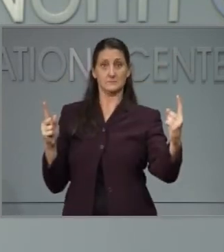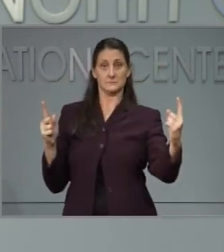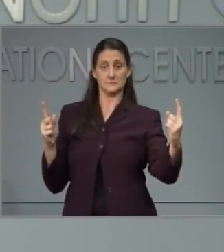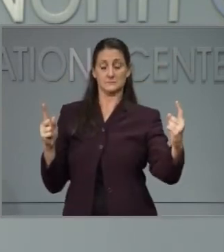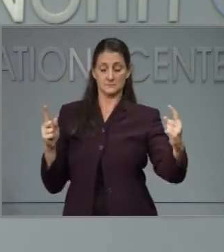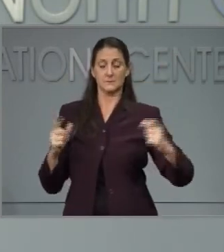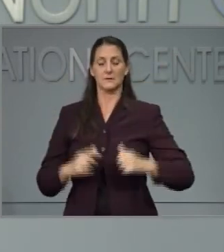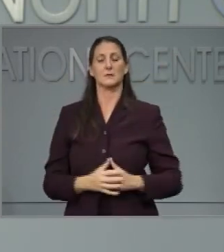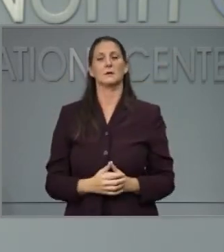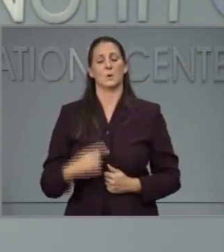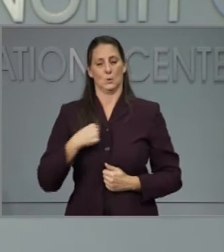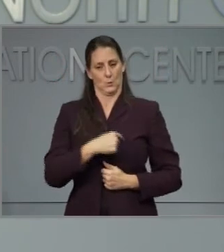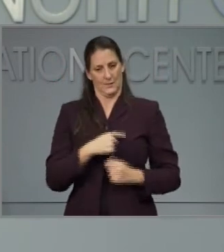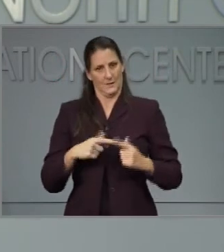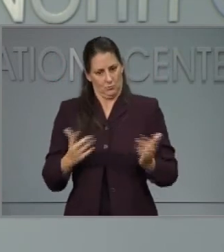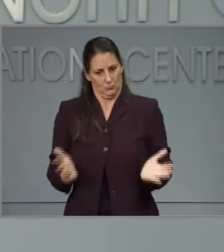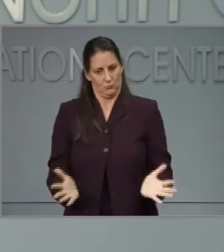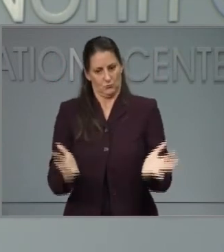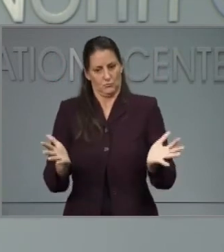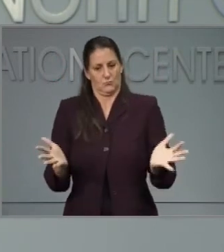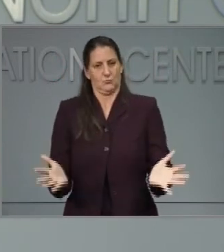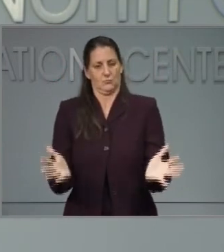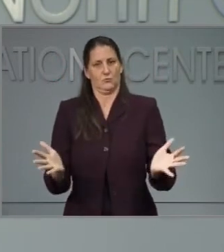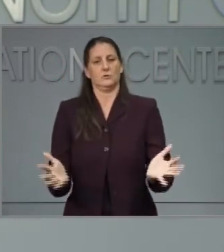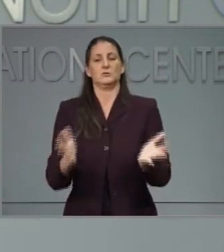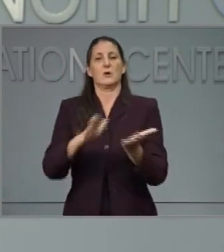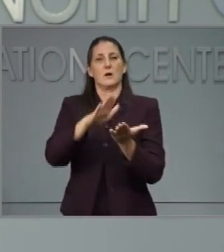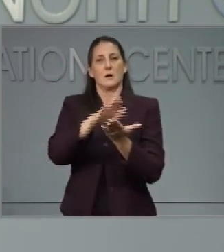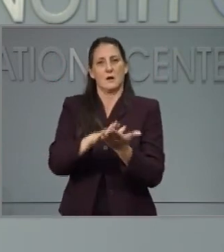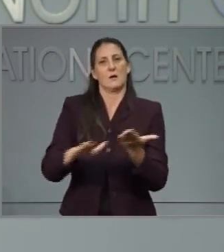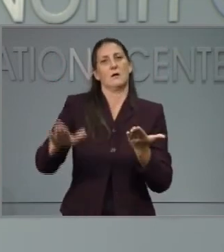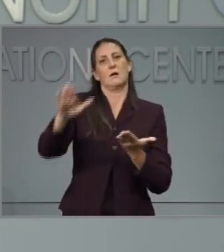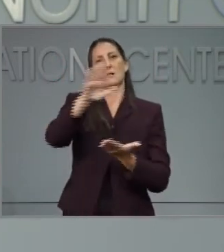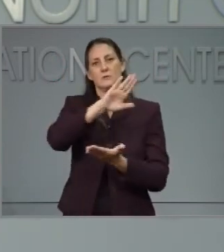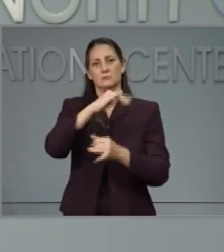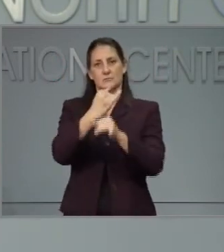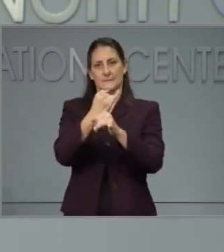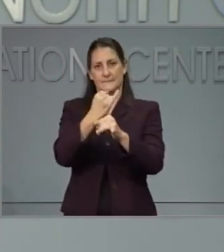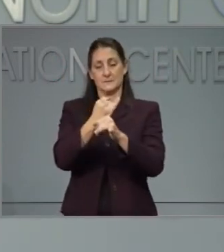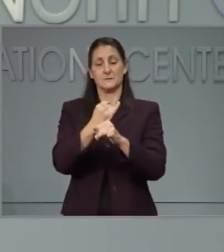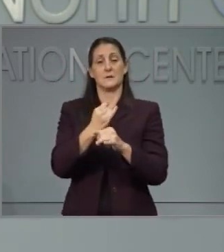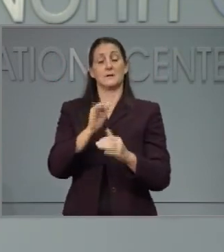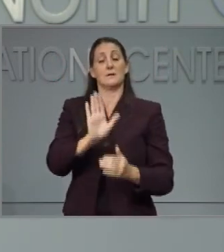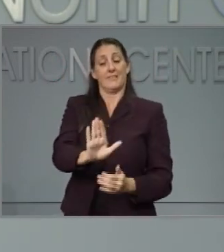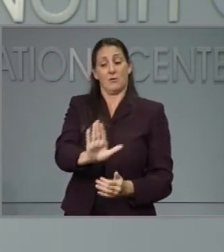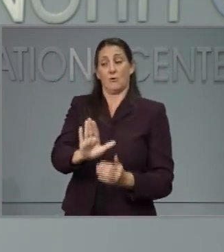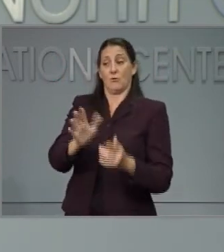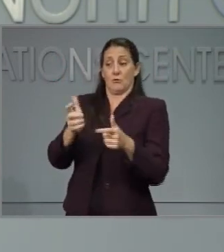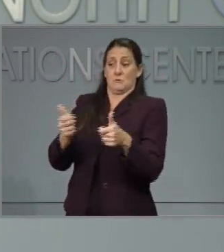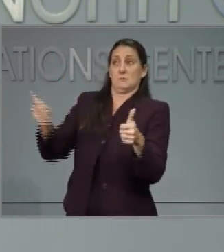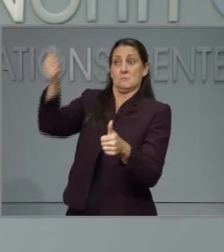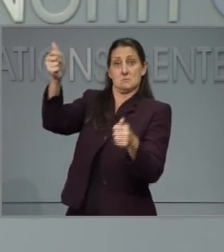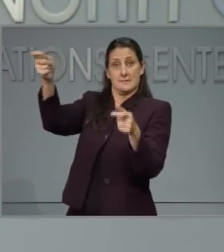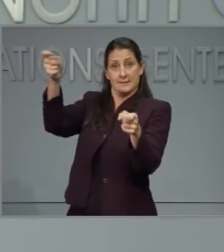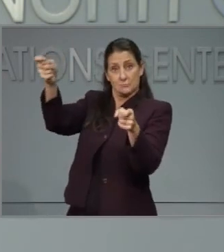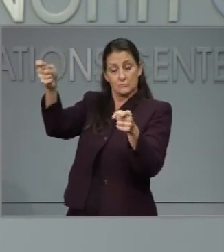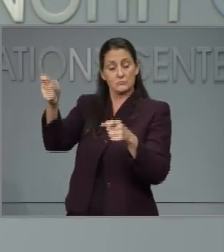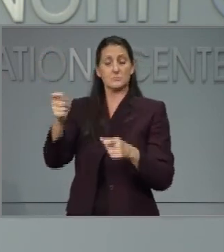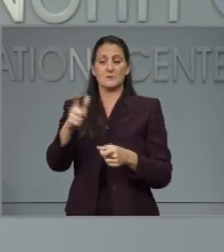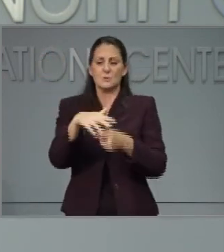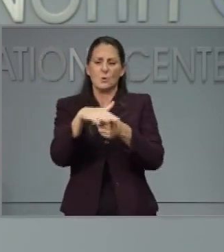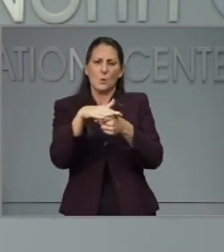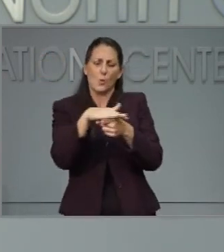encouraging our college campuses, those leaders, as well as local law enforcement in those